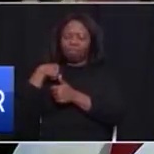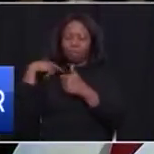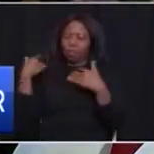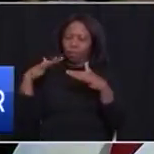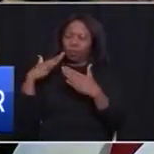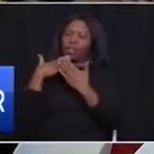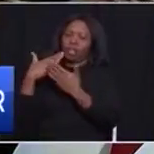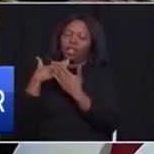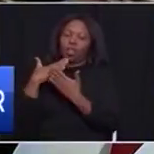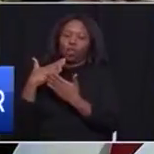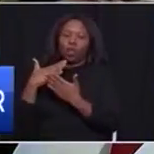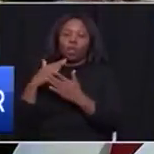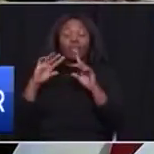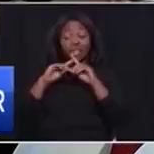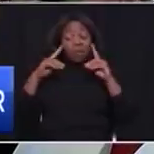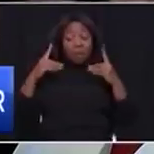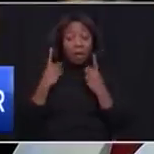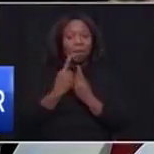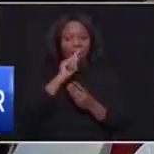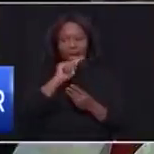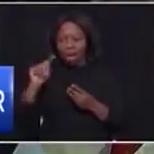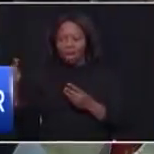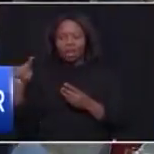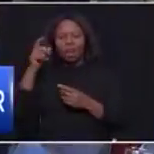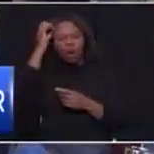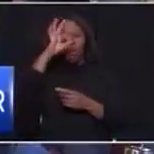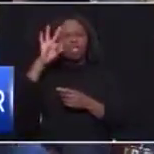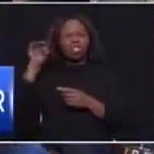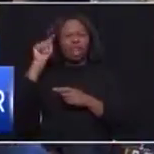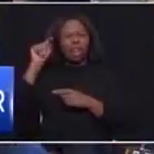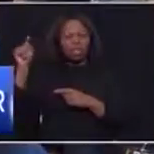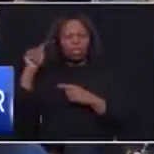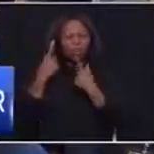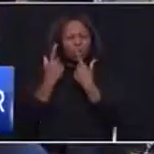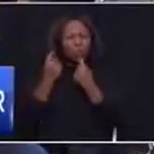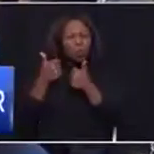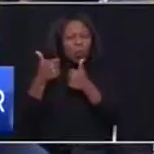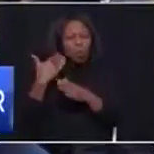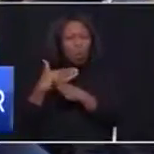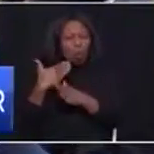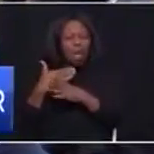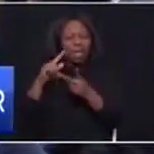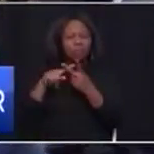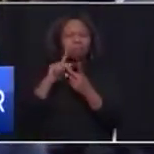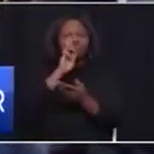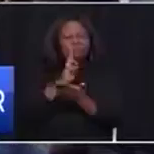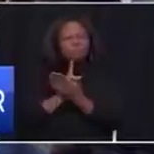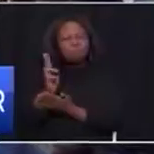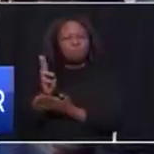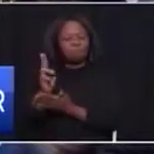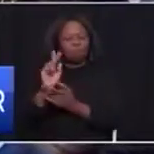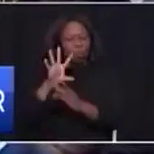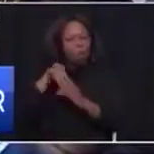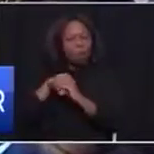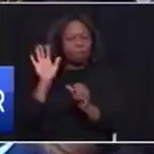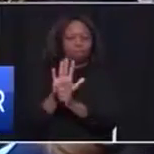from all our departments especially those officials who are doing very good work who are ethical who are committed